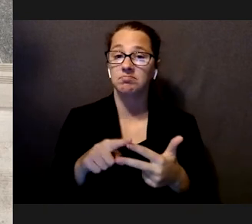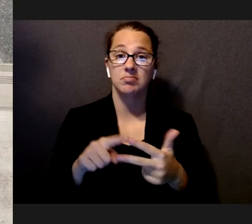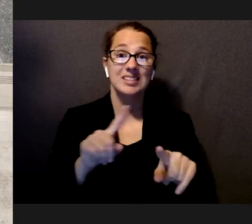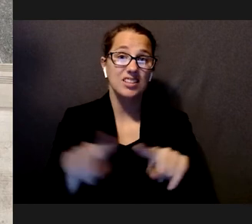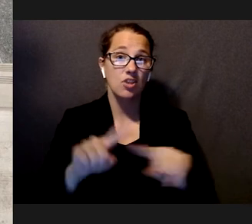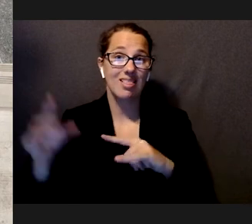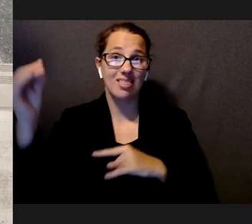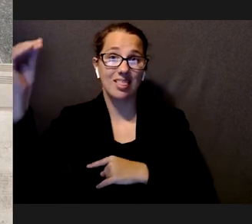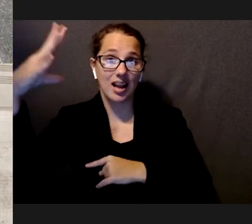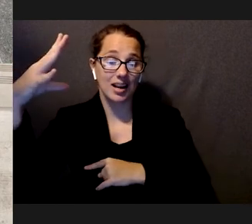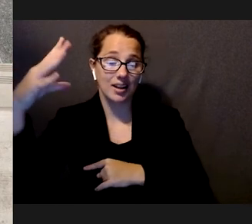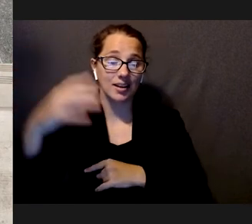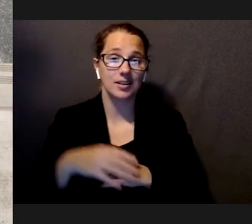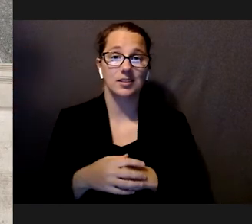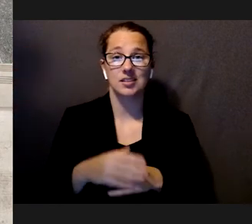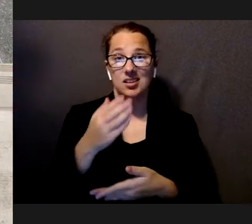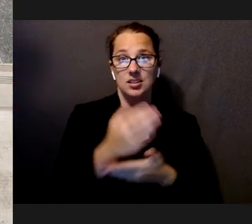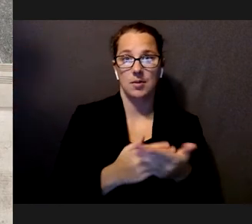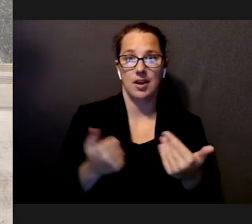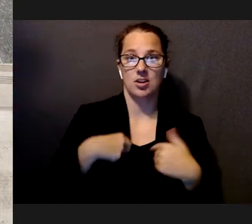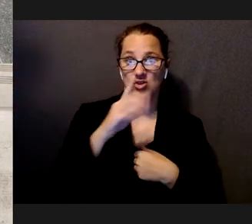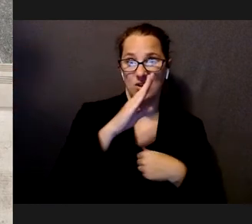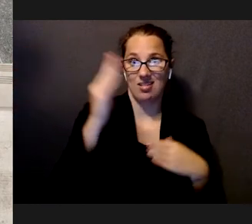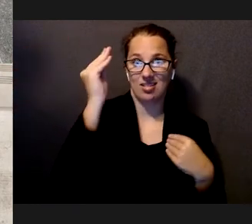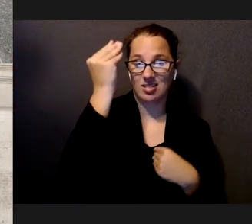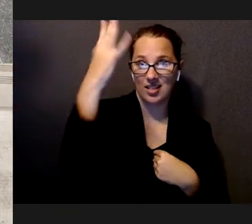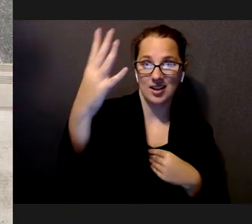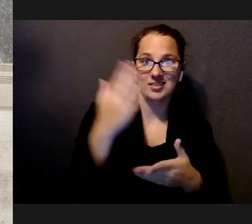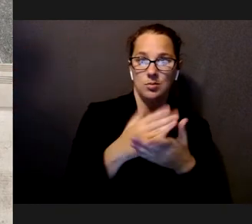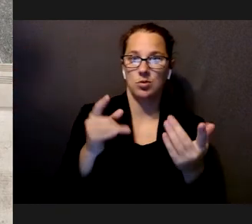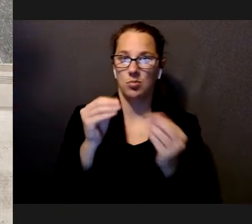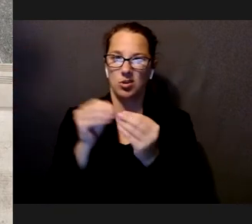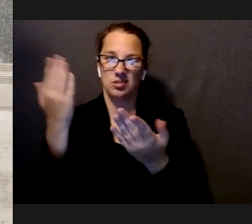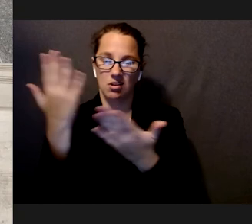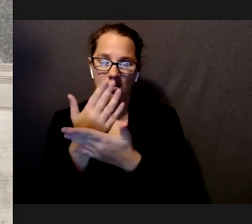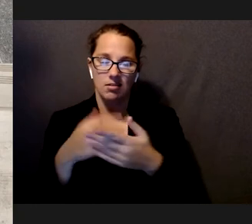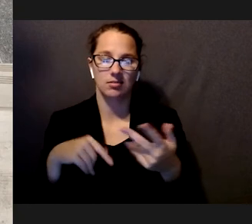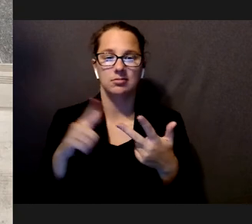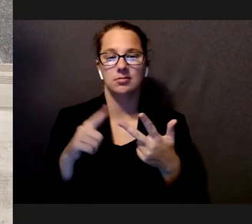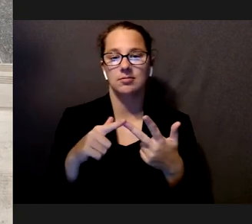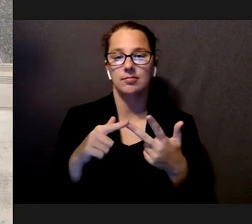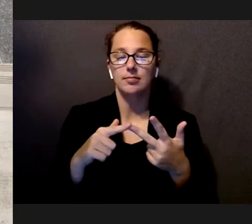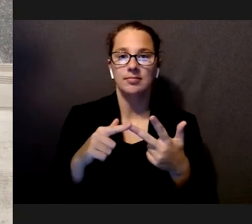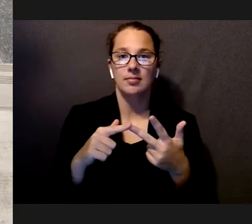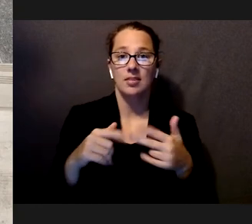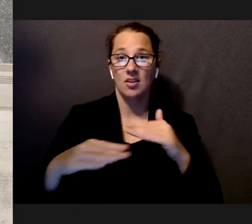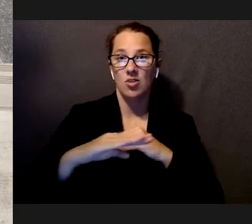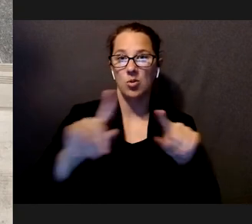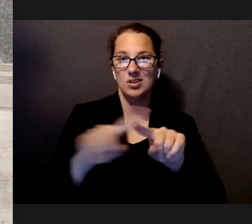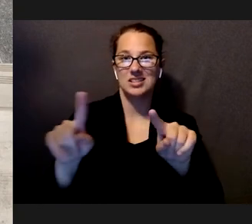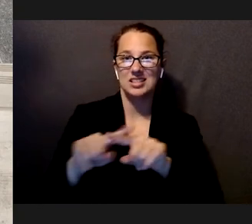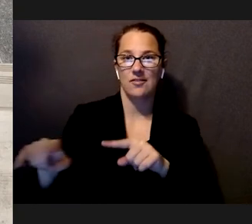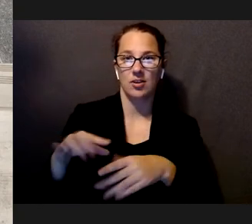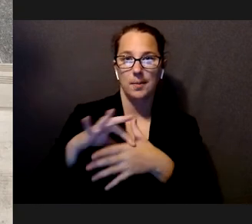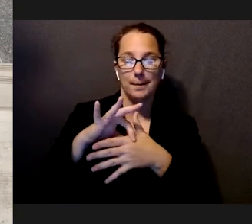conditions, some had direct sunlight, some were in darker areas. The floors